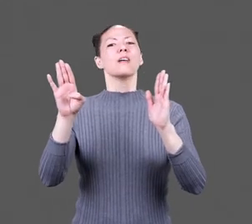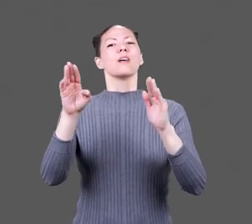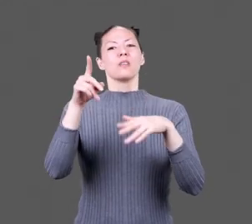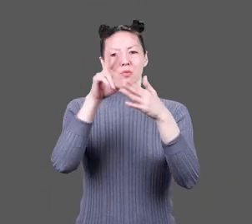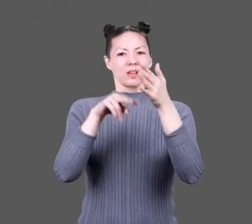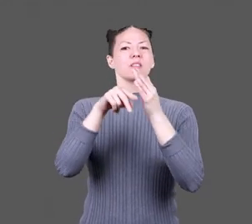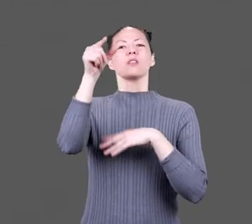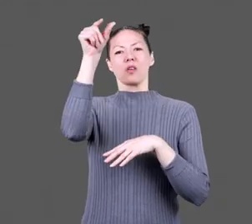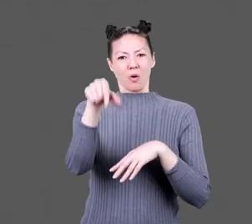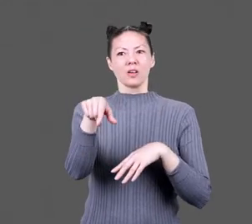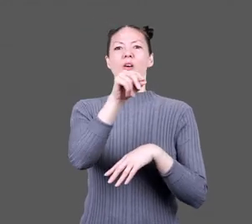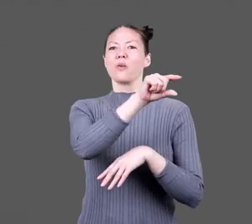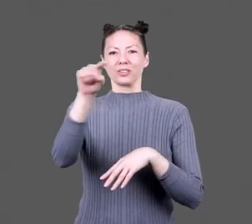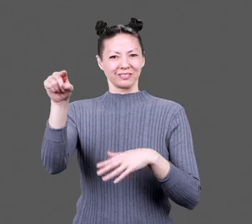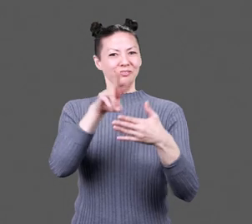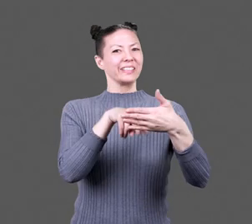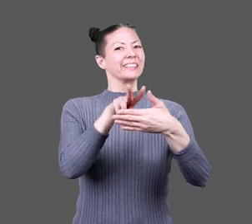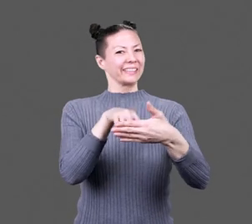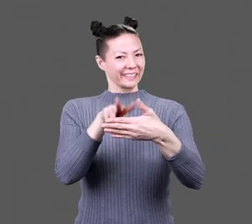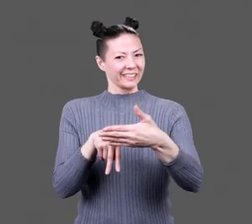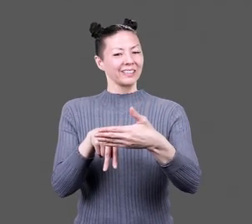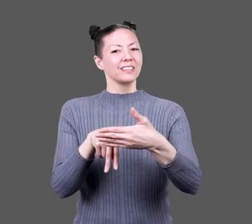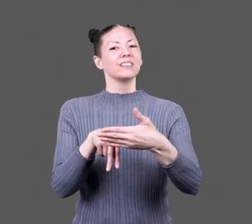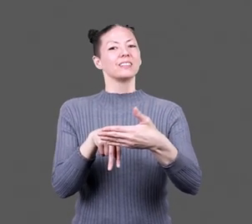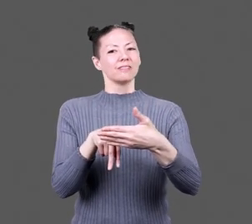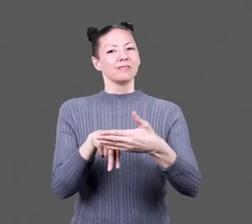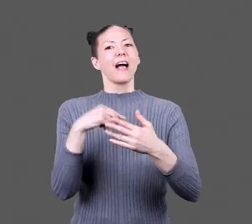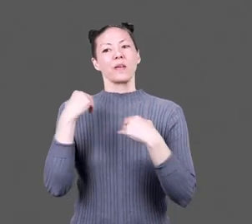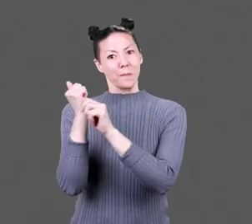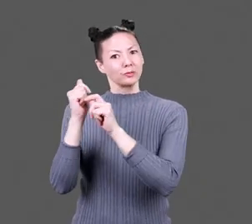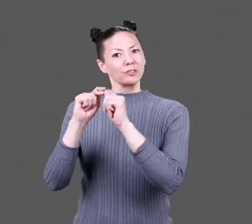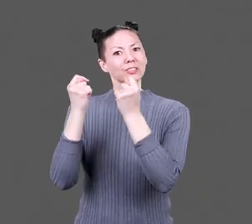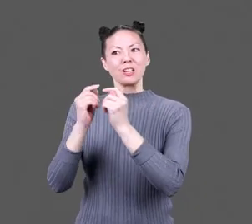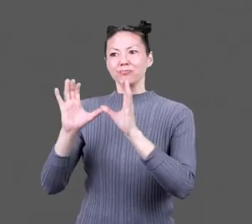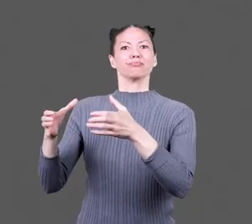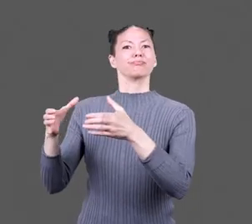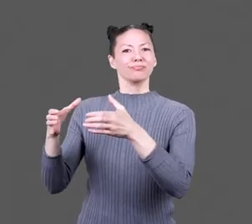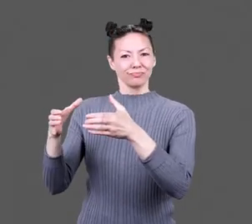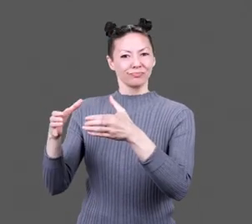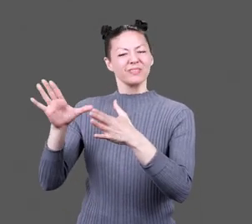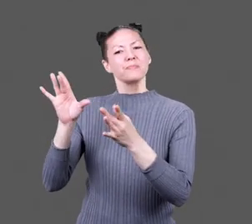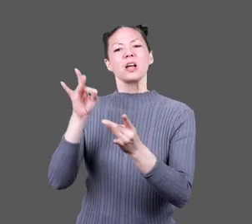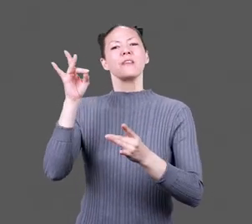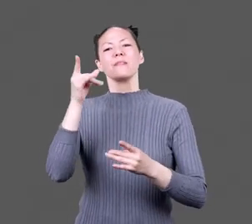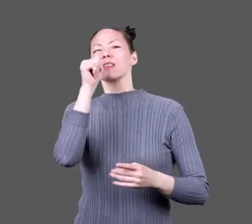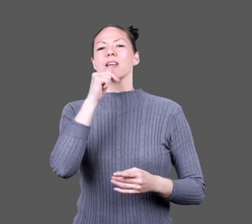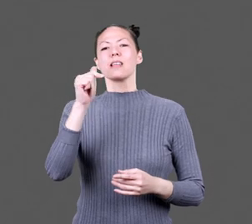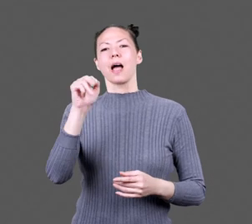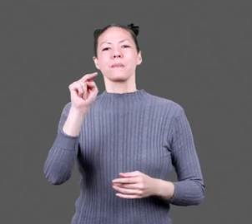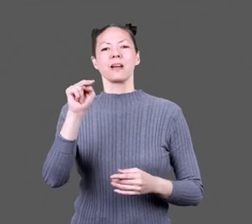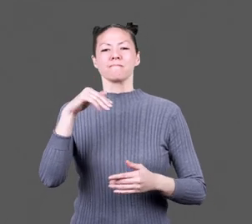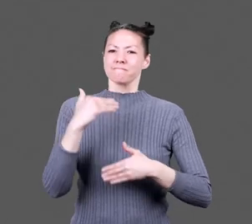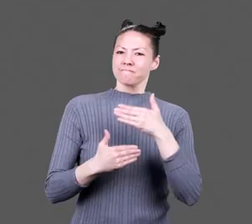horizontal English and vertical Japanese writing. We even had our own baseball teams. Our spirit of